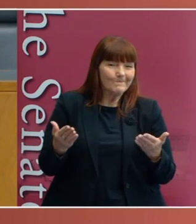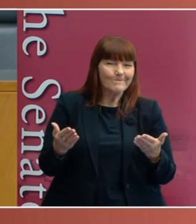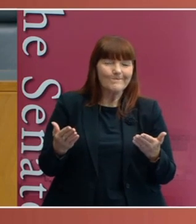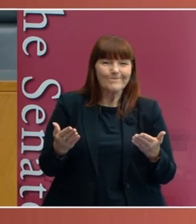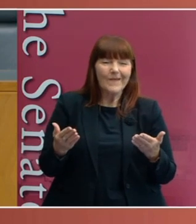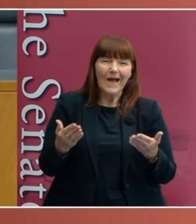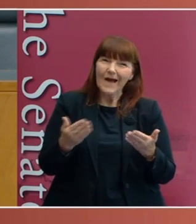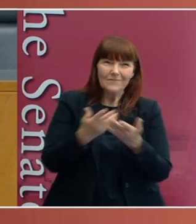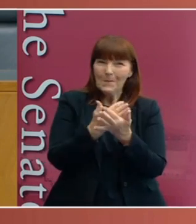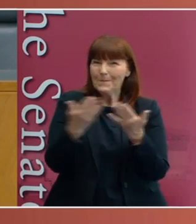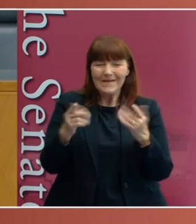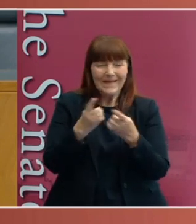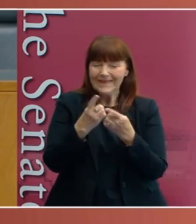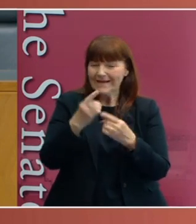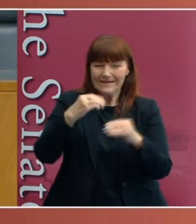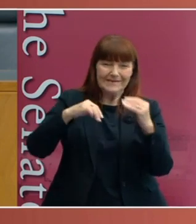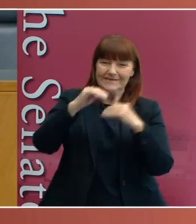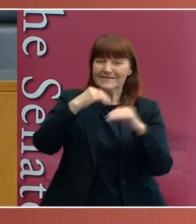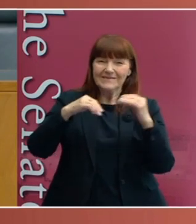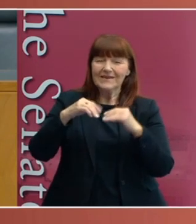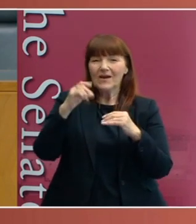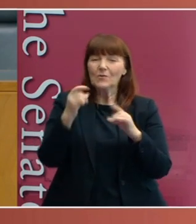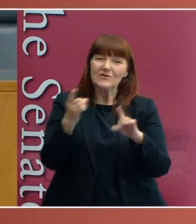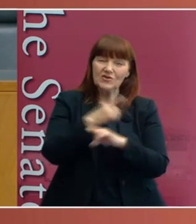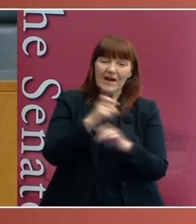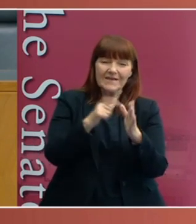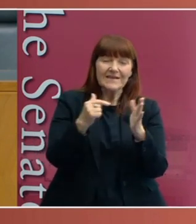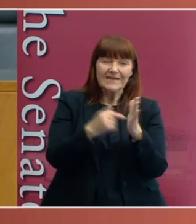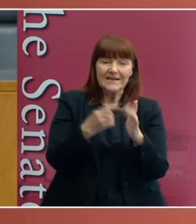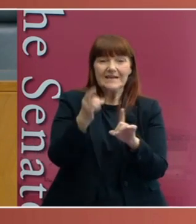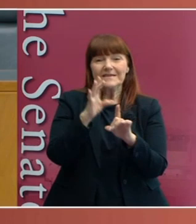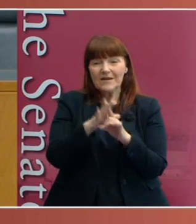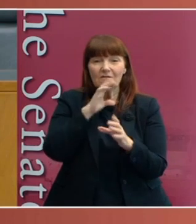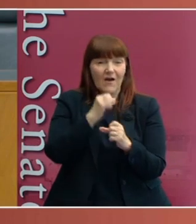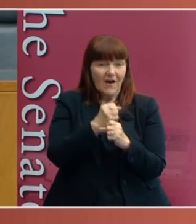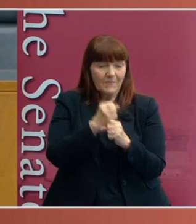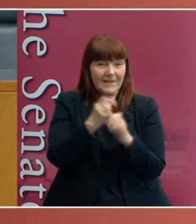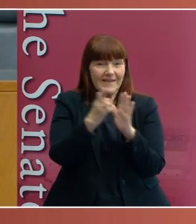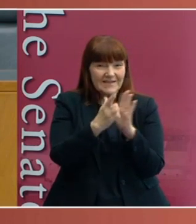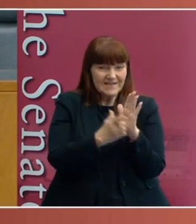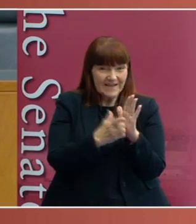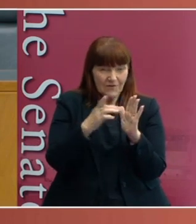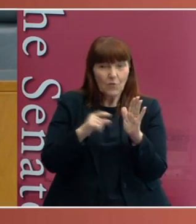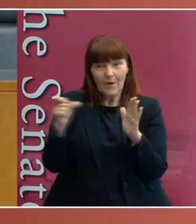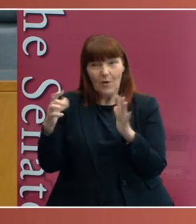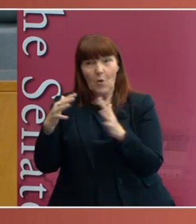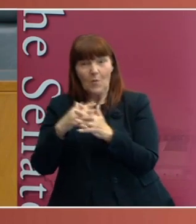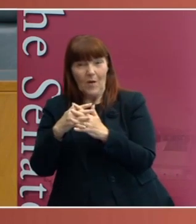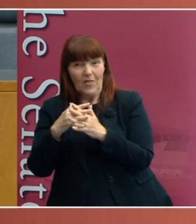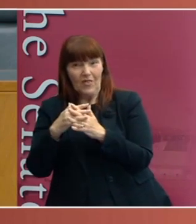lot of factors at play there. You could change the ACT self-government legislation if you wanted to at the Commonwealth level.